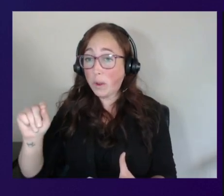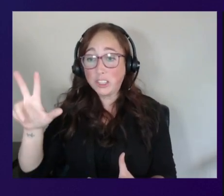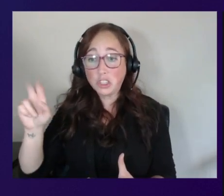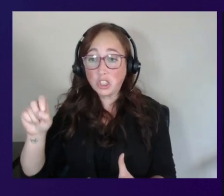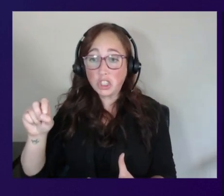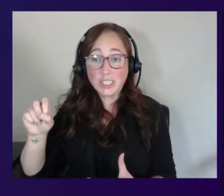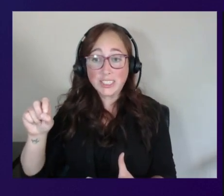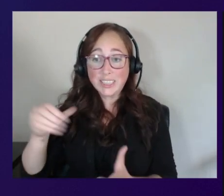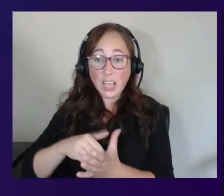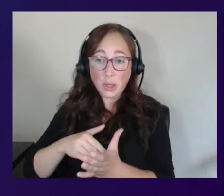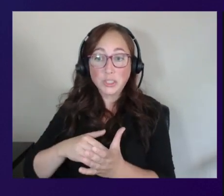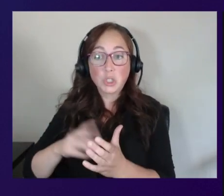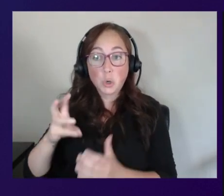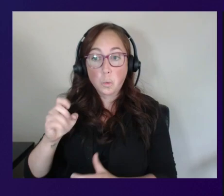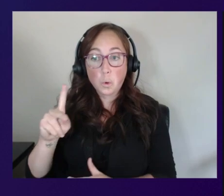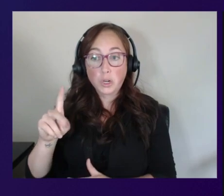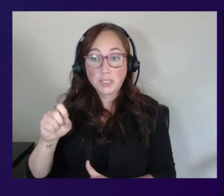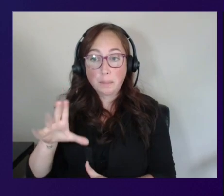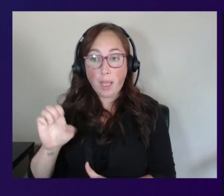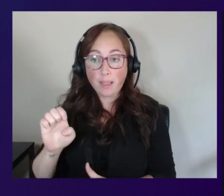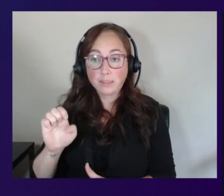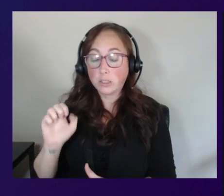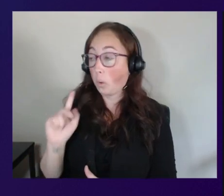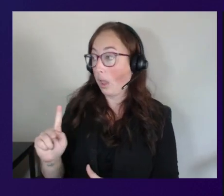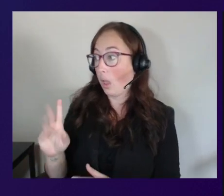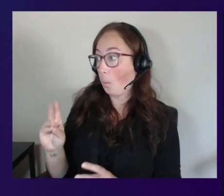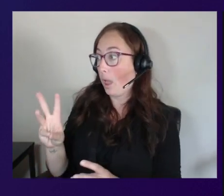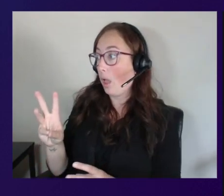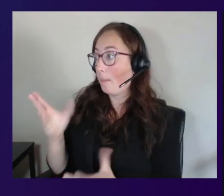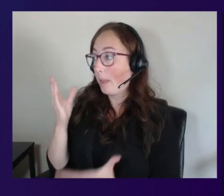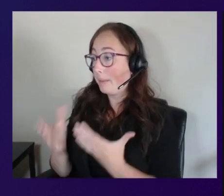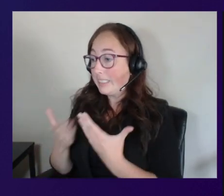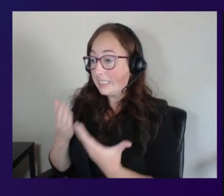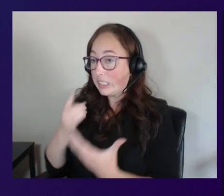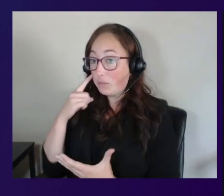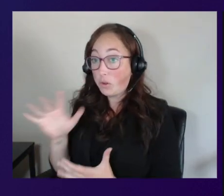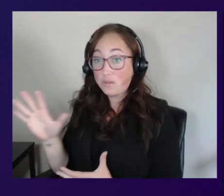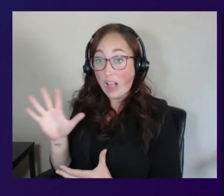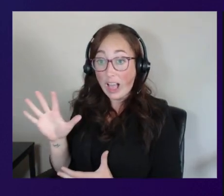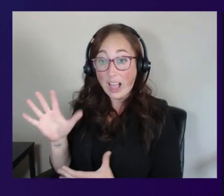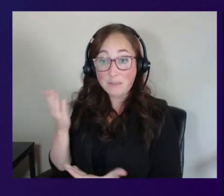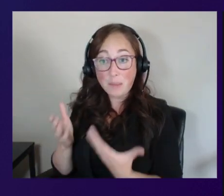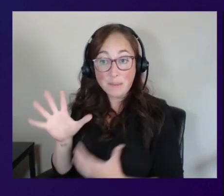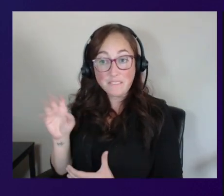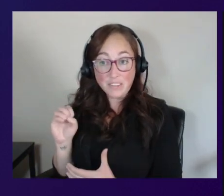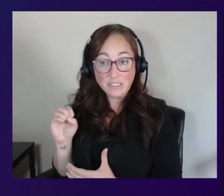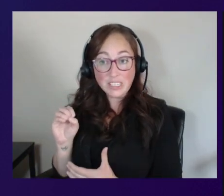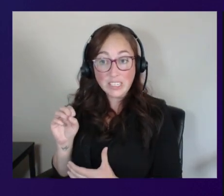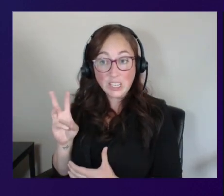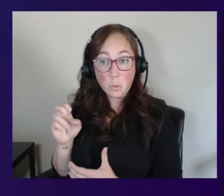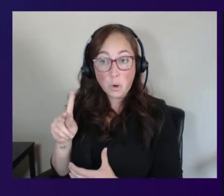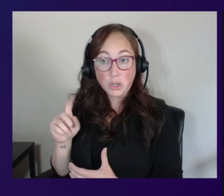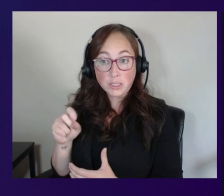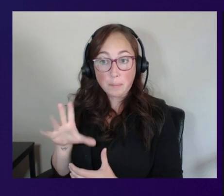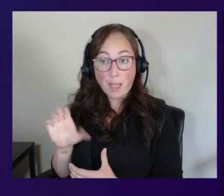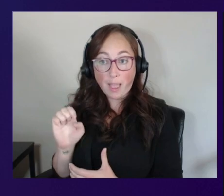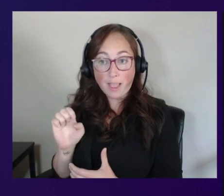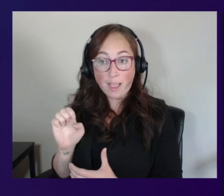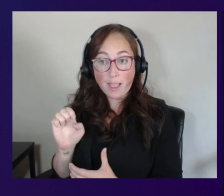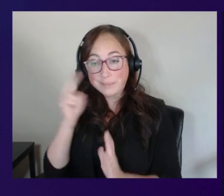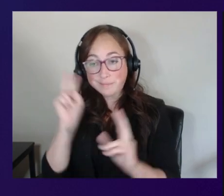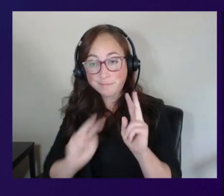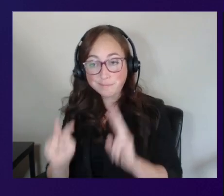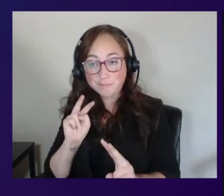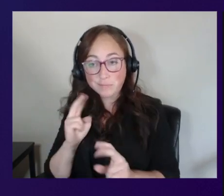okay so that seems like a it might be easier to have five workspaces maybe 50 workspaces and take a look at the usage and cost optimize